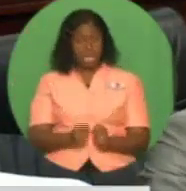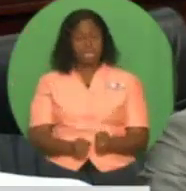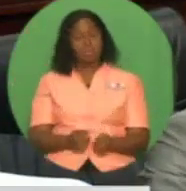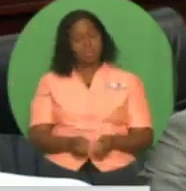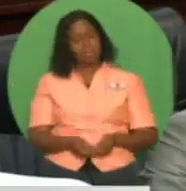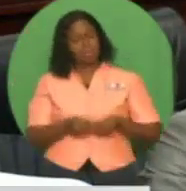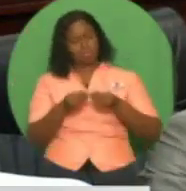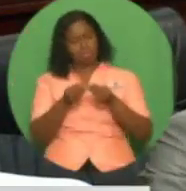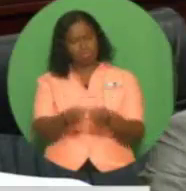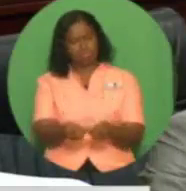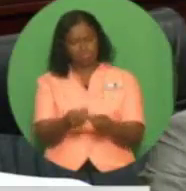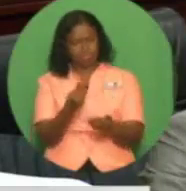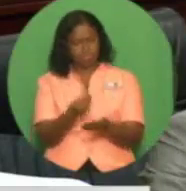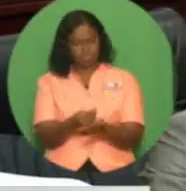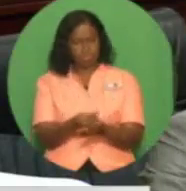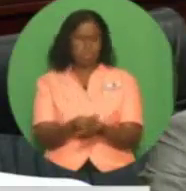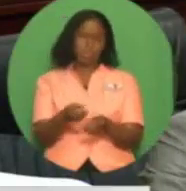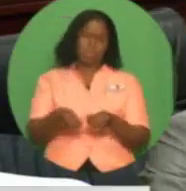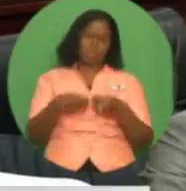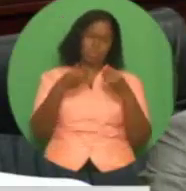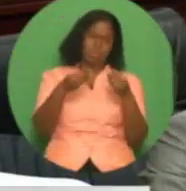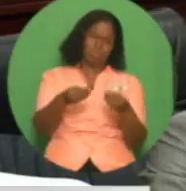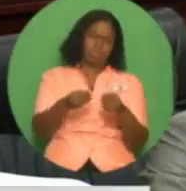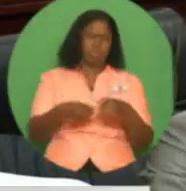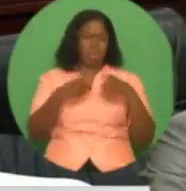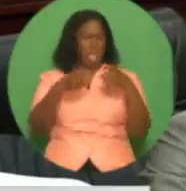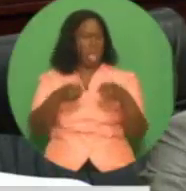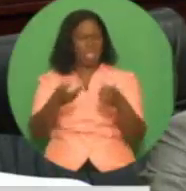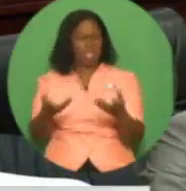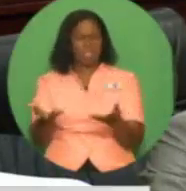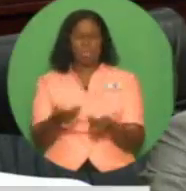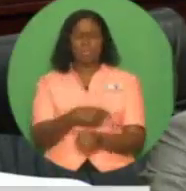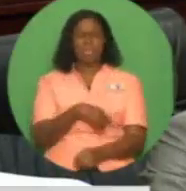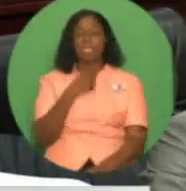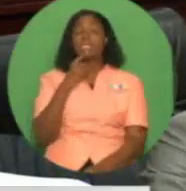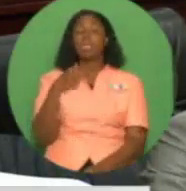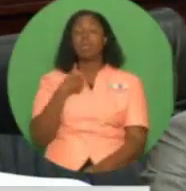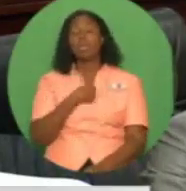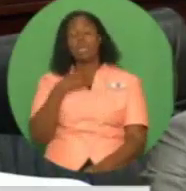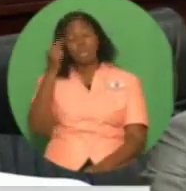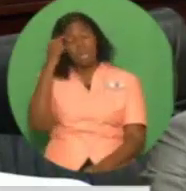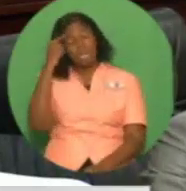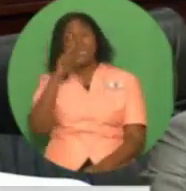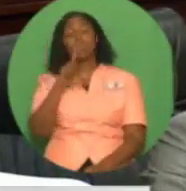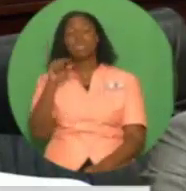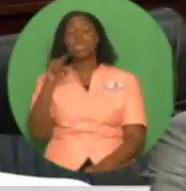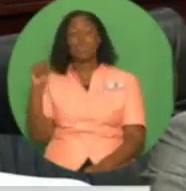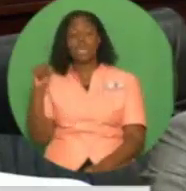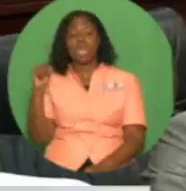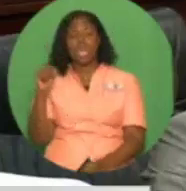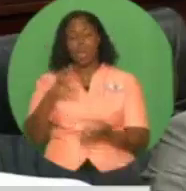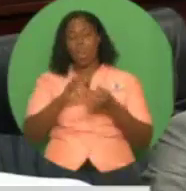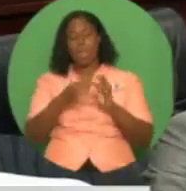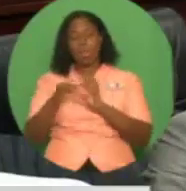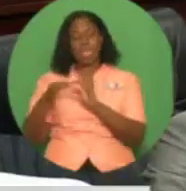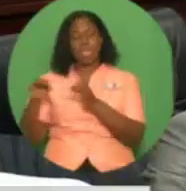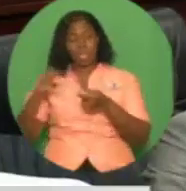and our own expectation is for a significant medal haul at the 2020 Olympics in Japan.